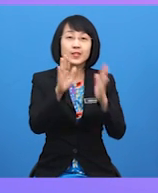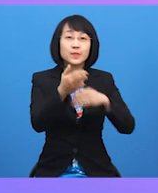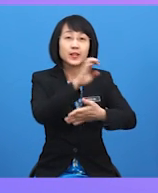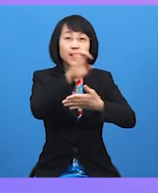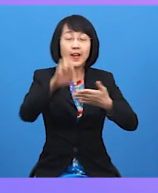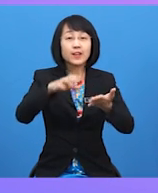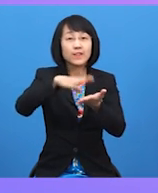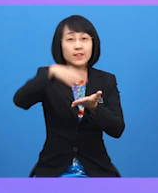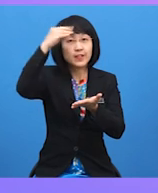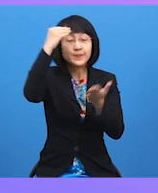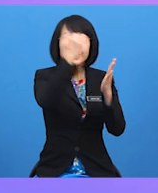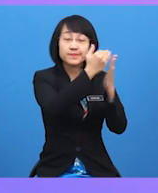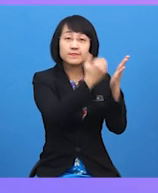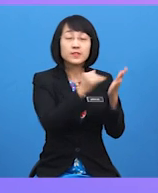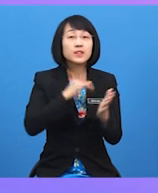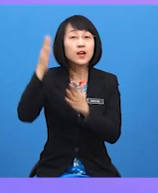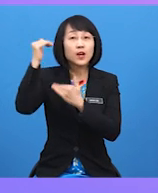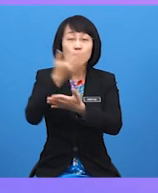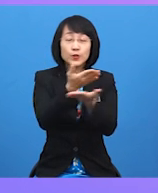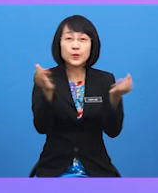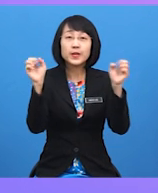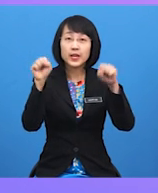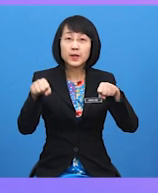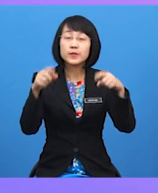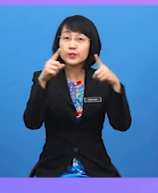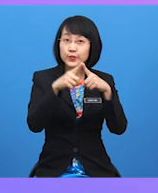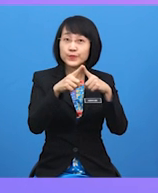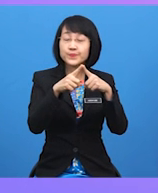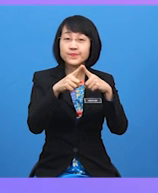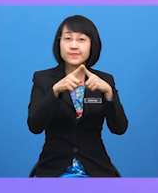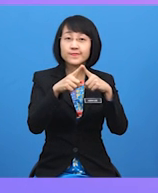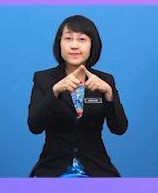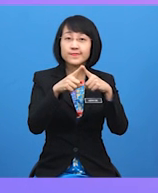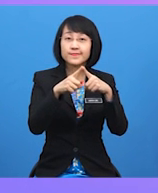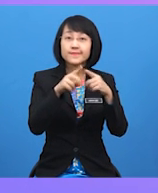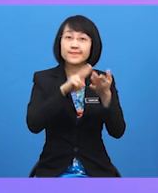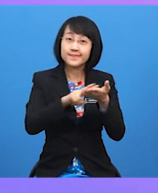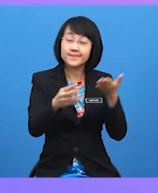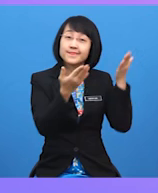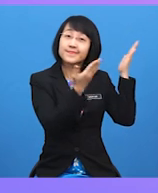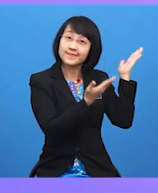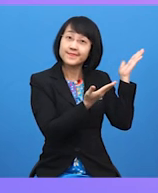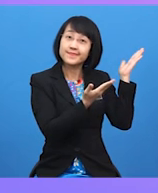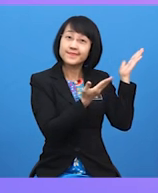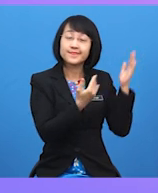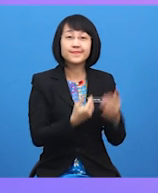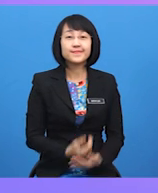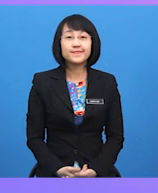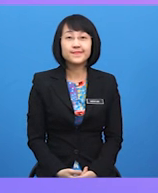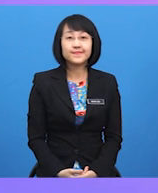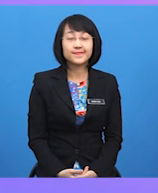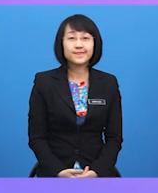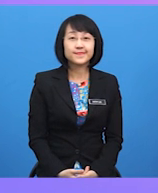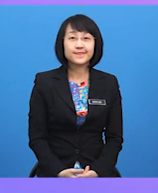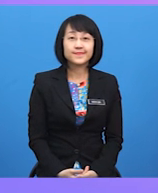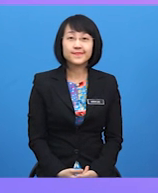of this lesson, I hope you will be able to 1. Read a review of a